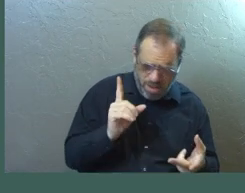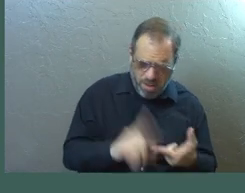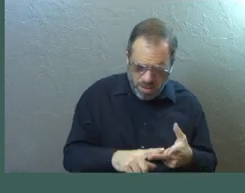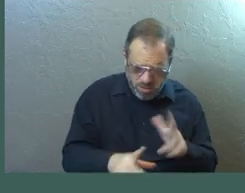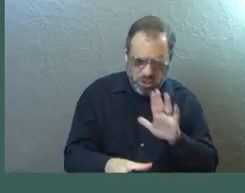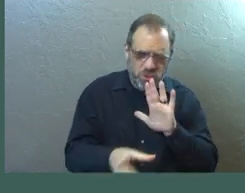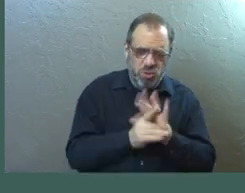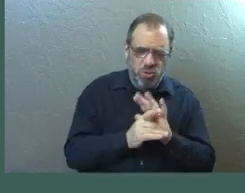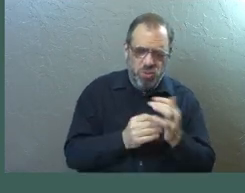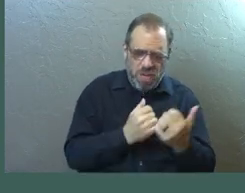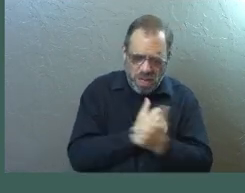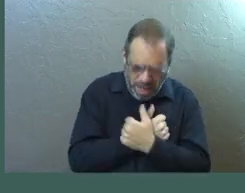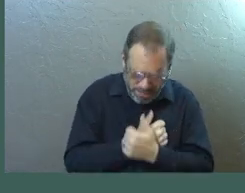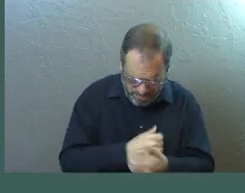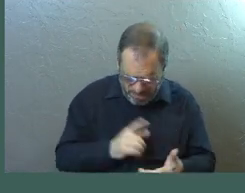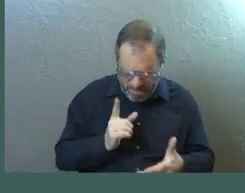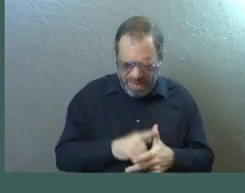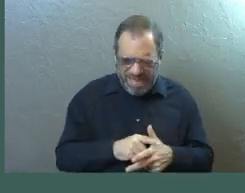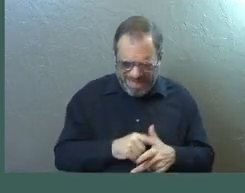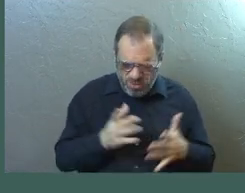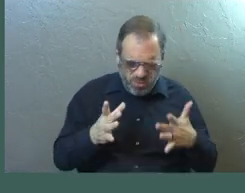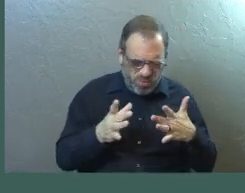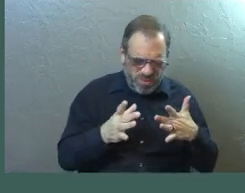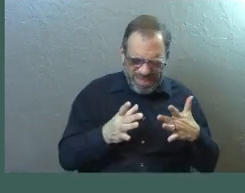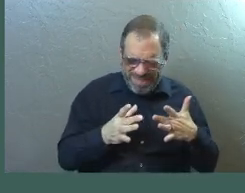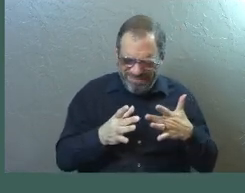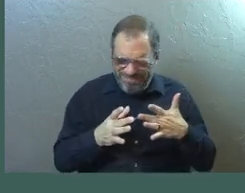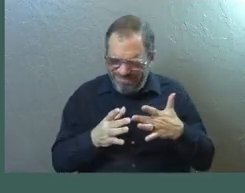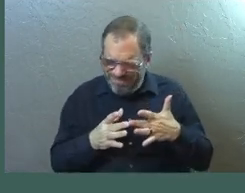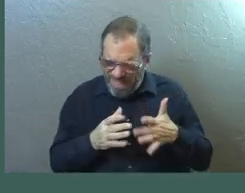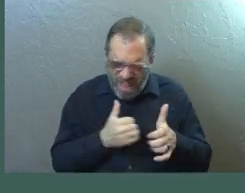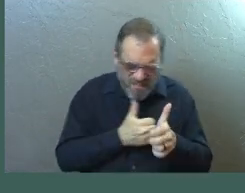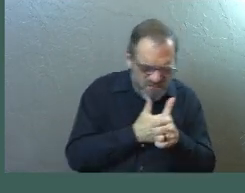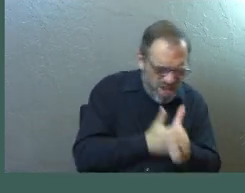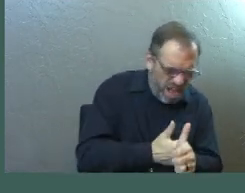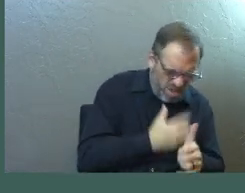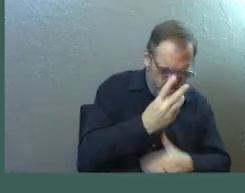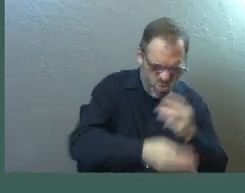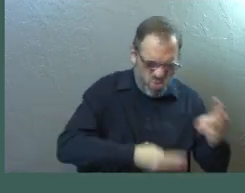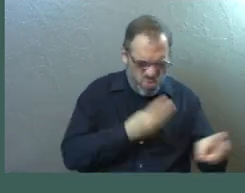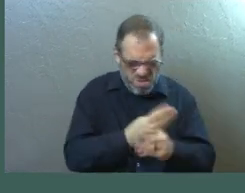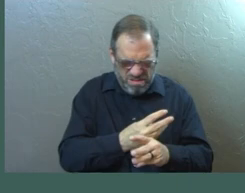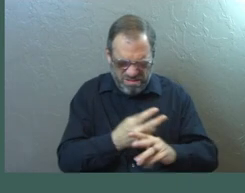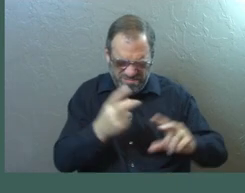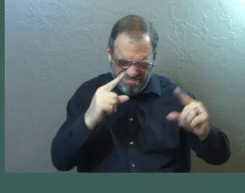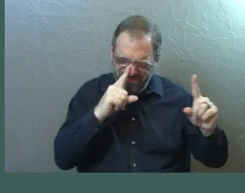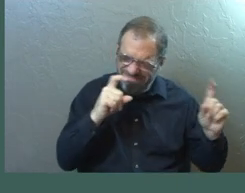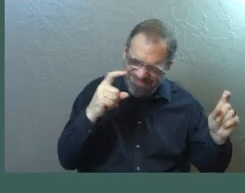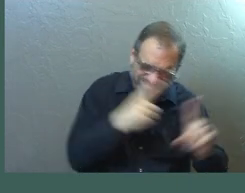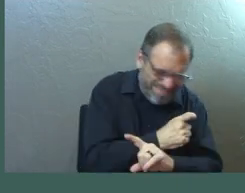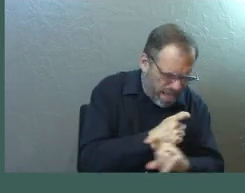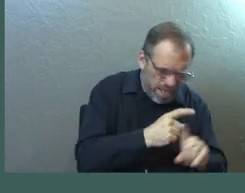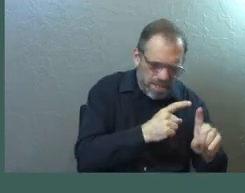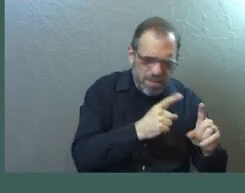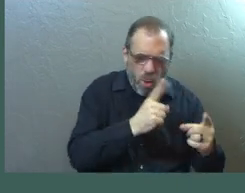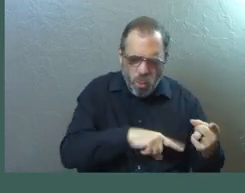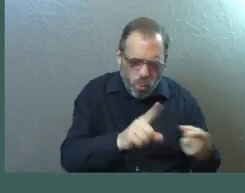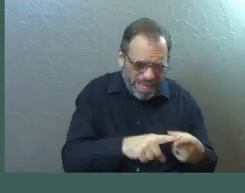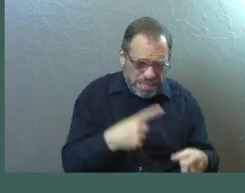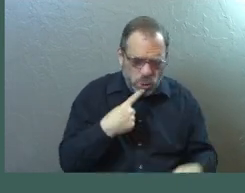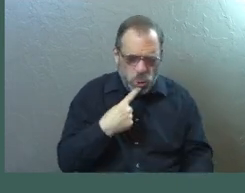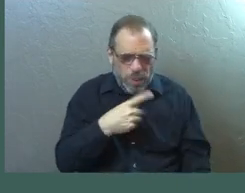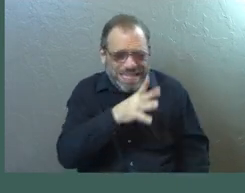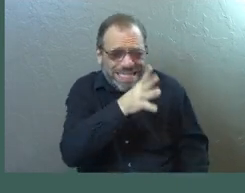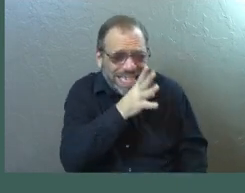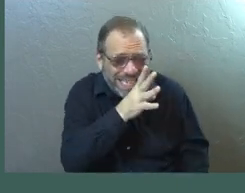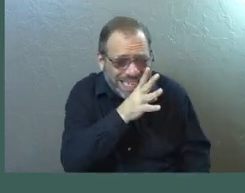love. Help us to, God, navigate the difficulties of our modern world. And God, help us to know when to say